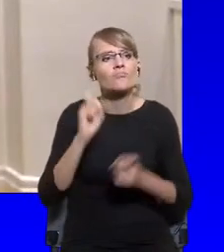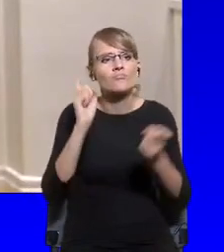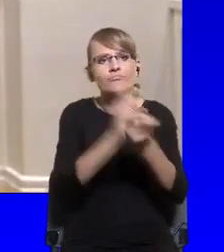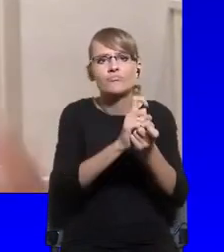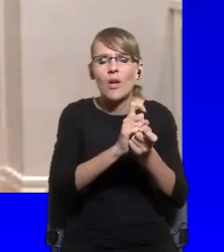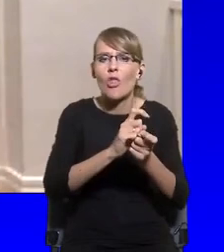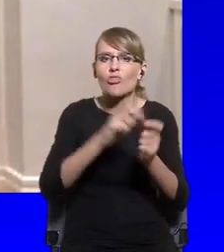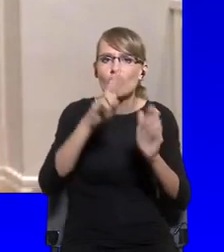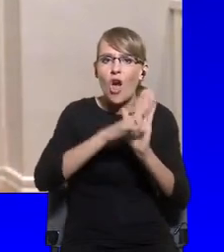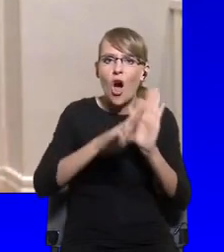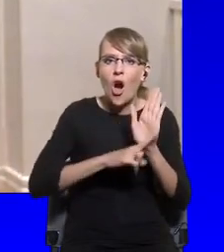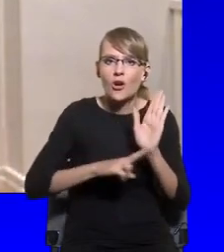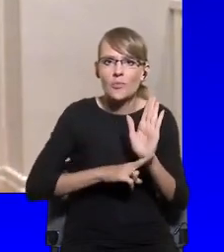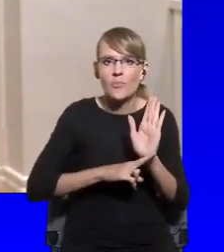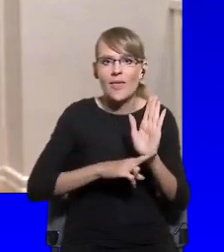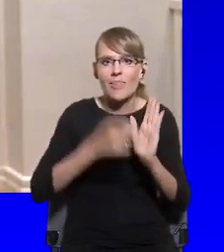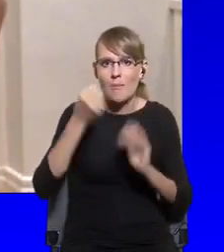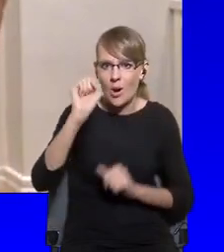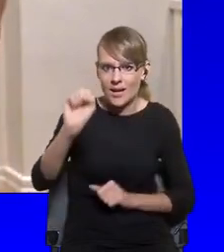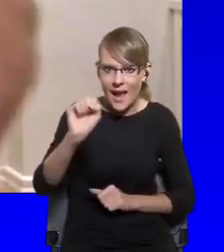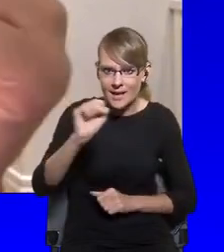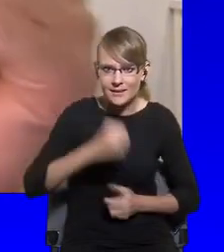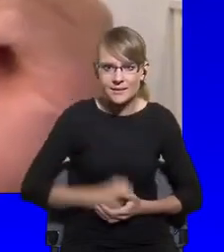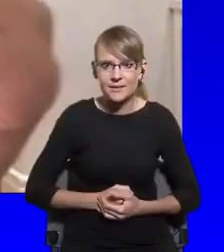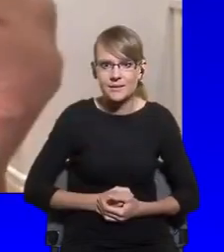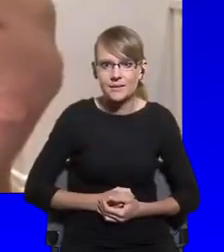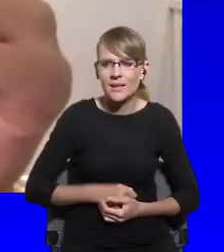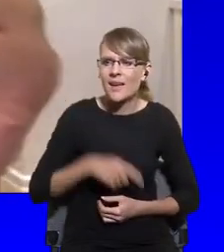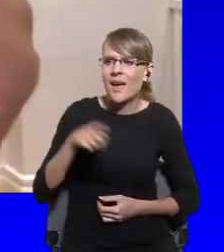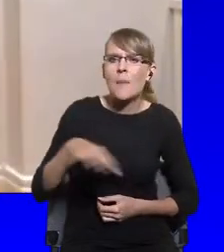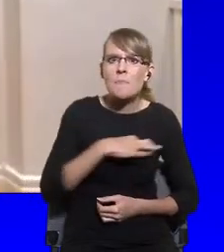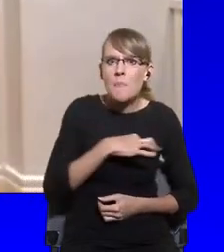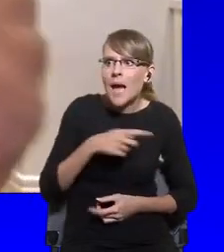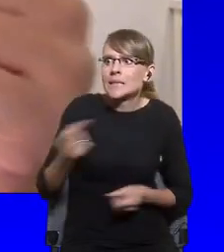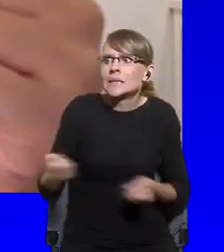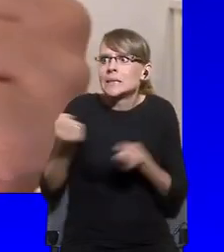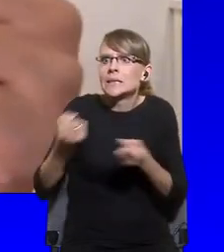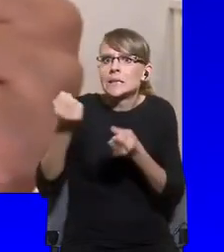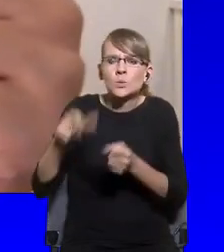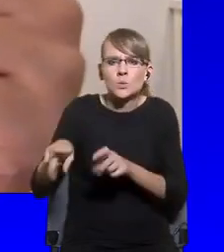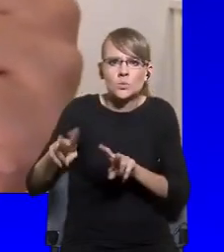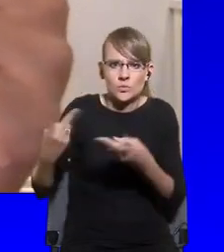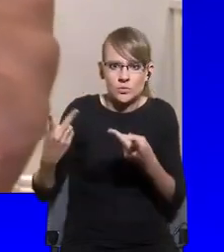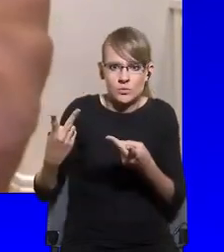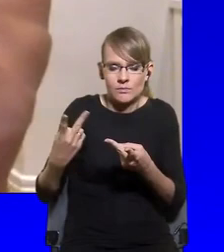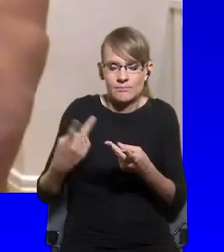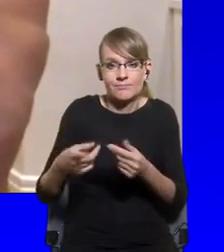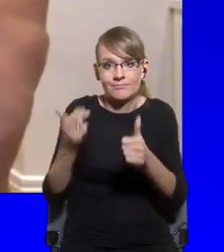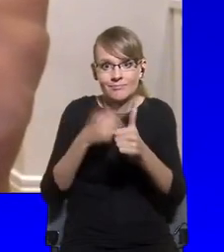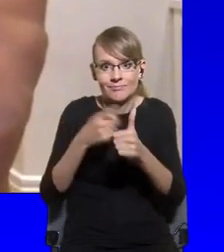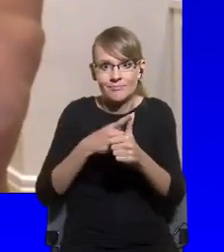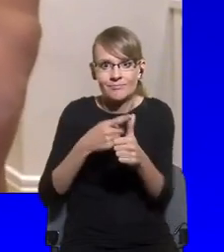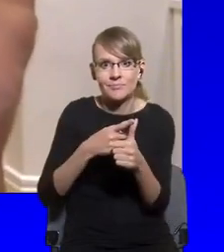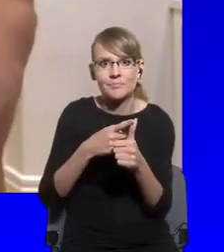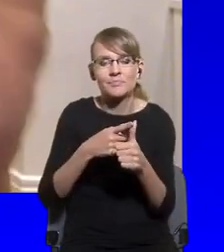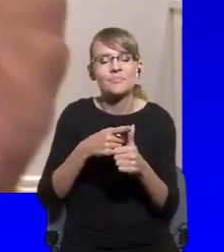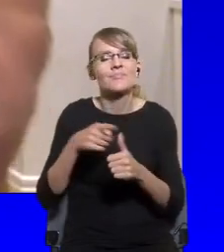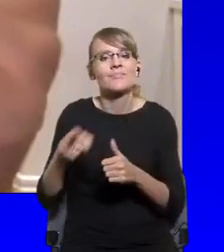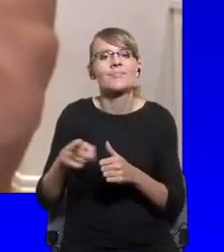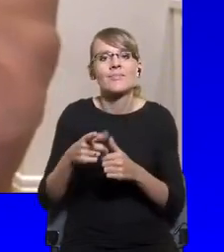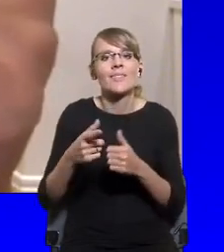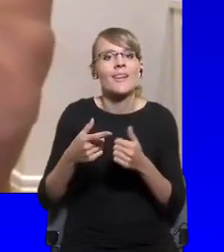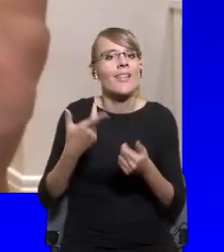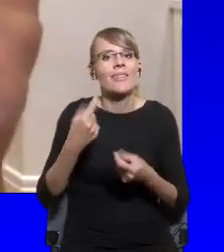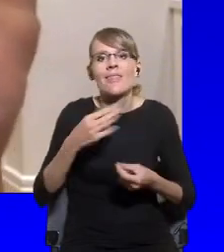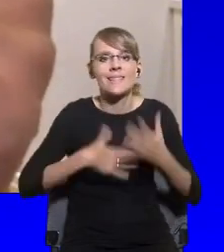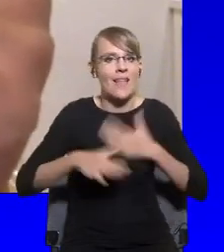what, what drives these parties, right? And number one is, unhappiness with, um, with, uh, what